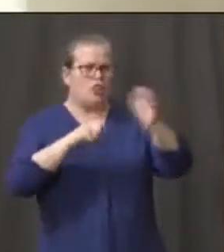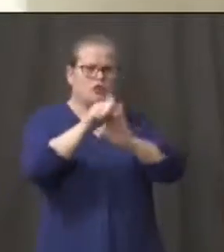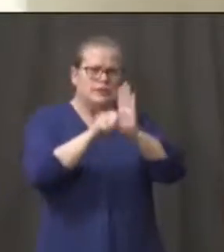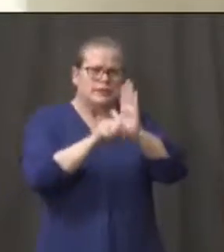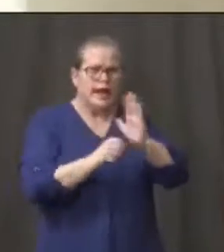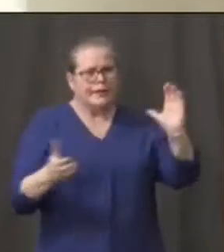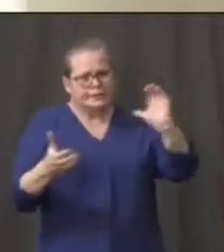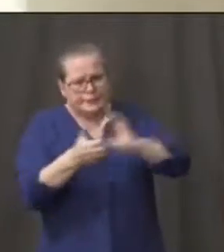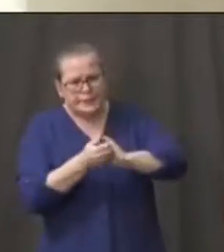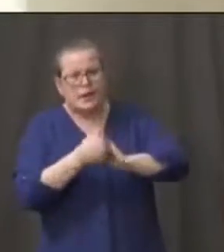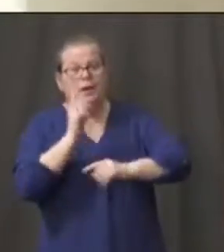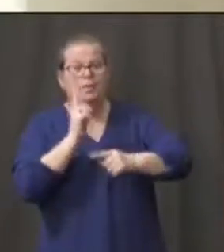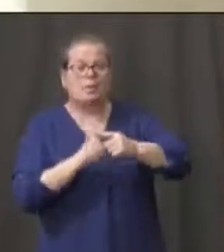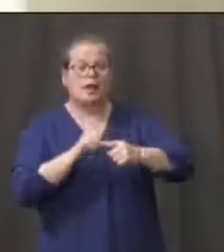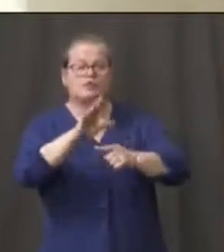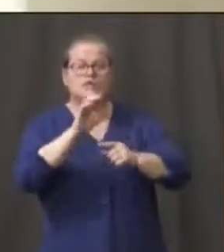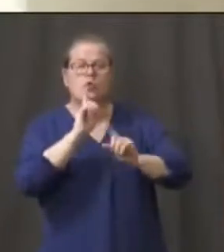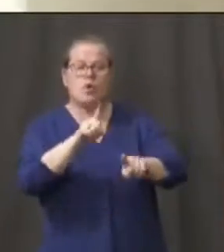May 20th?